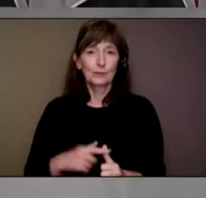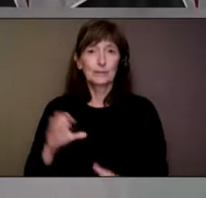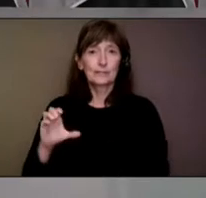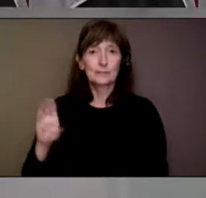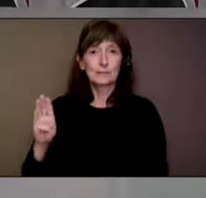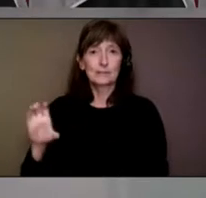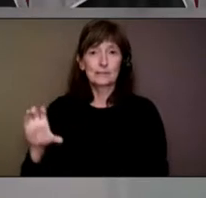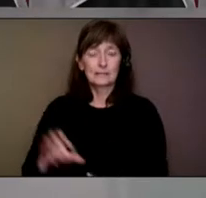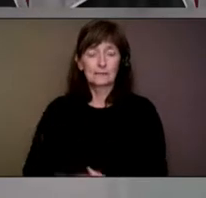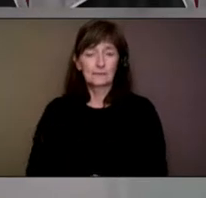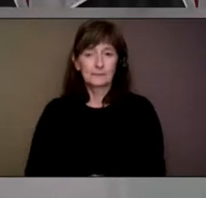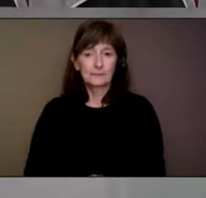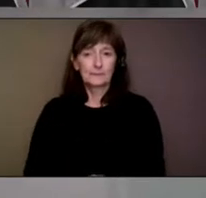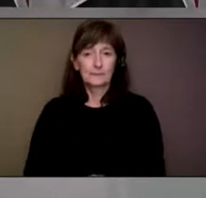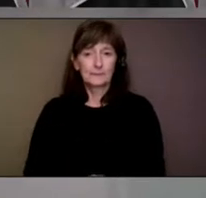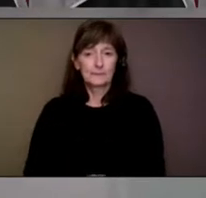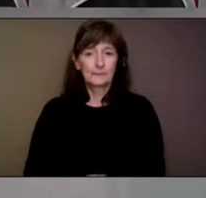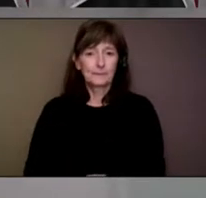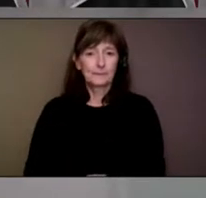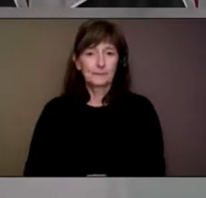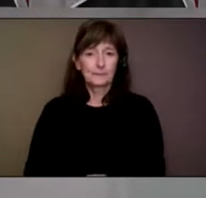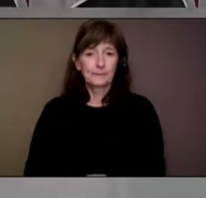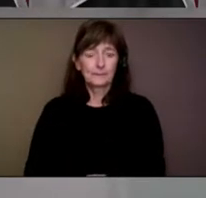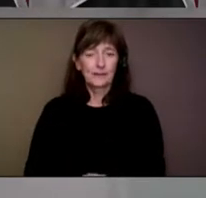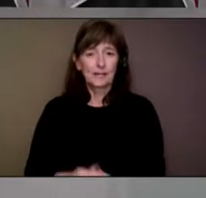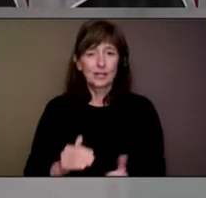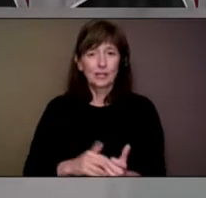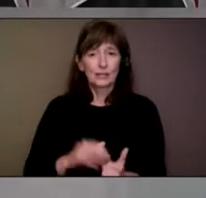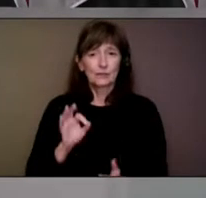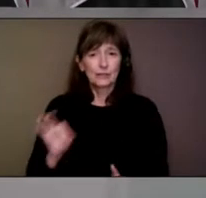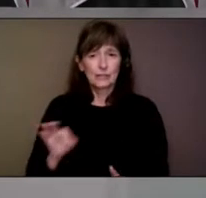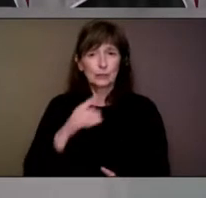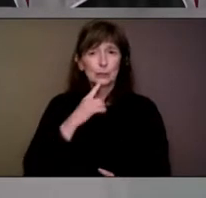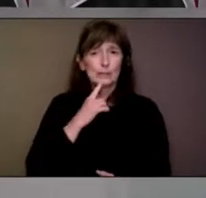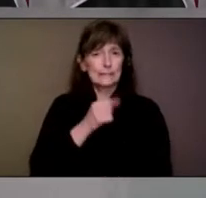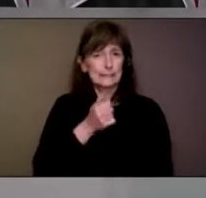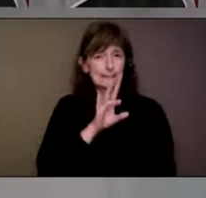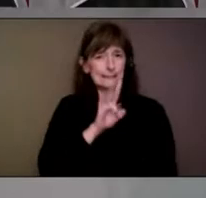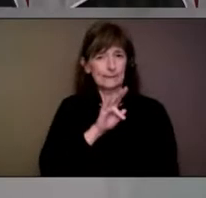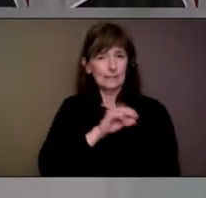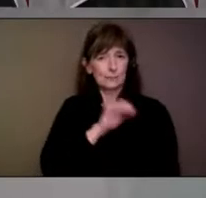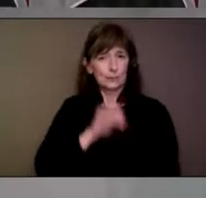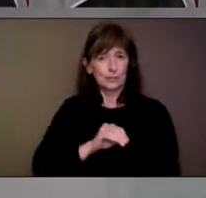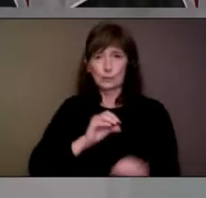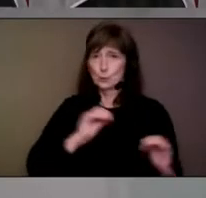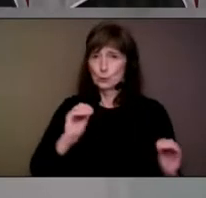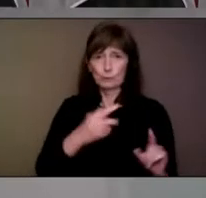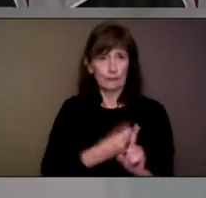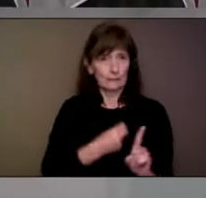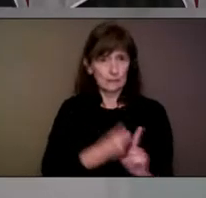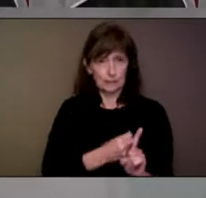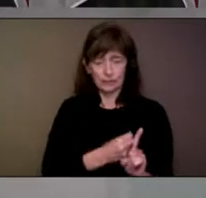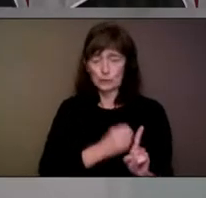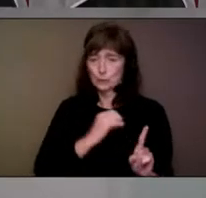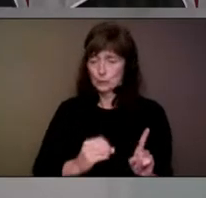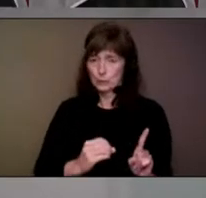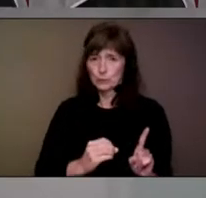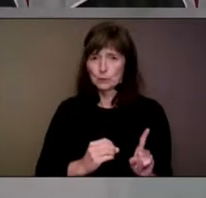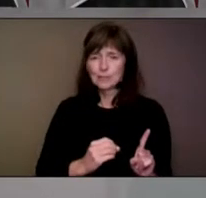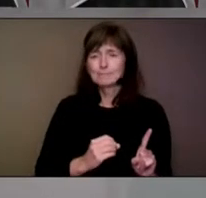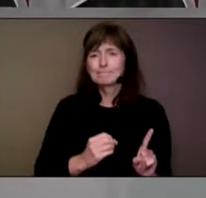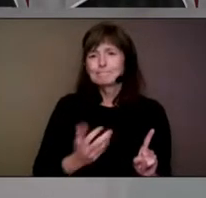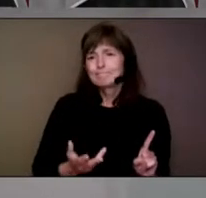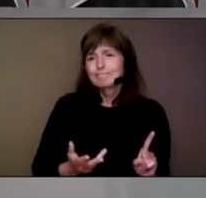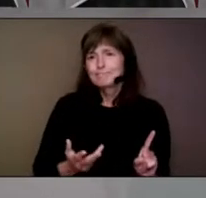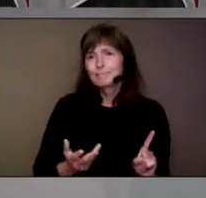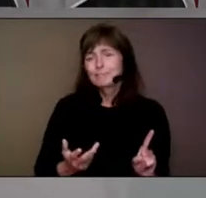ahead. Dr. Fitzgerald, you mentioned the 17% that haven't been vaccinated. What are some of the measures that are being